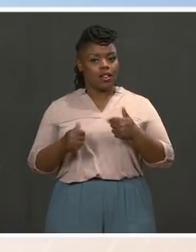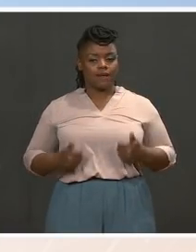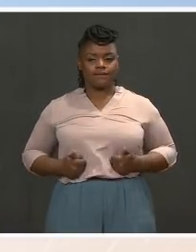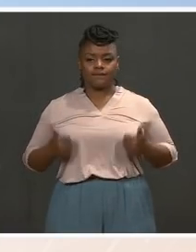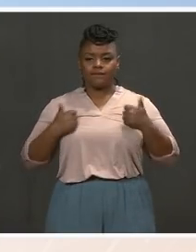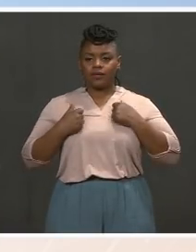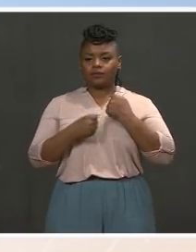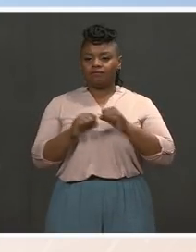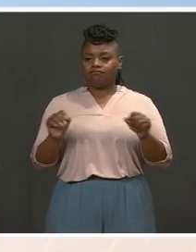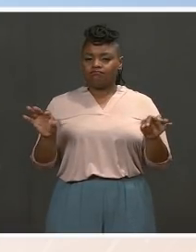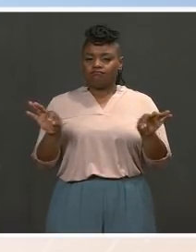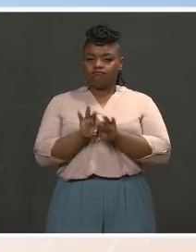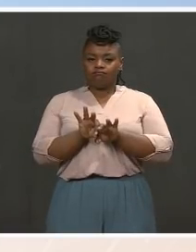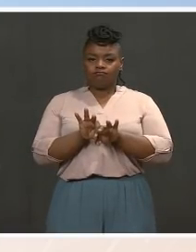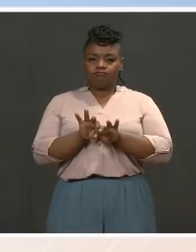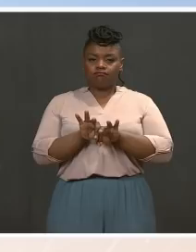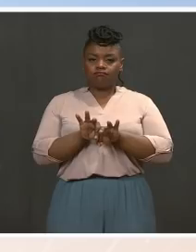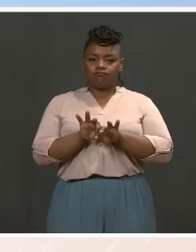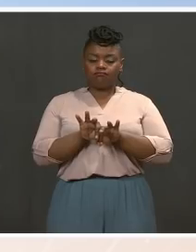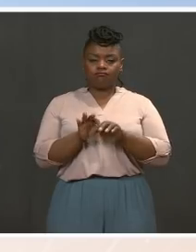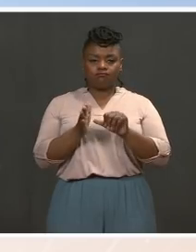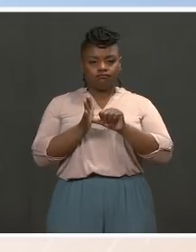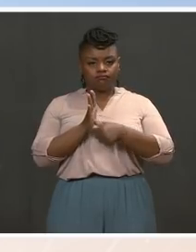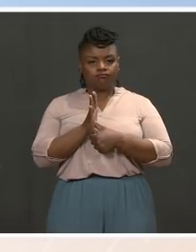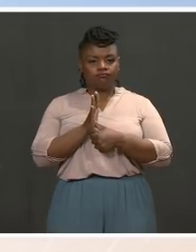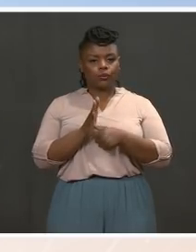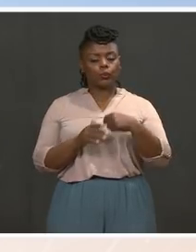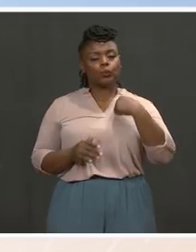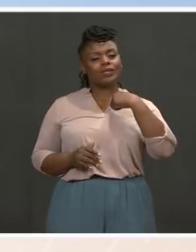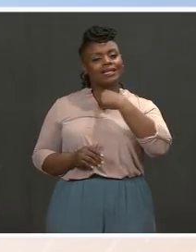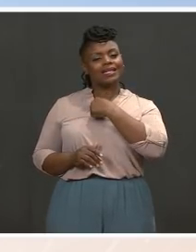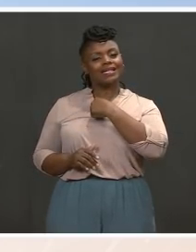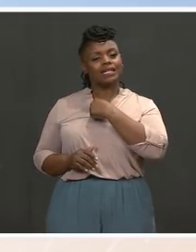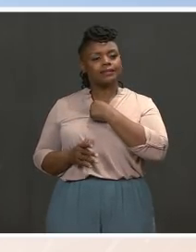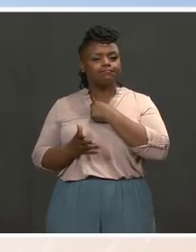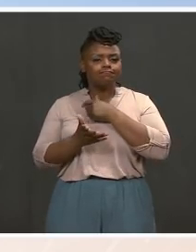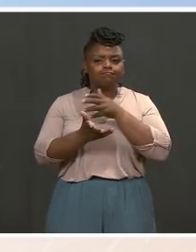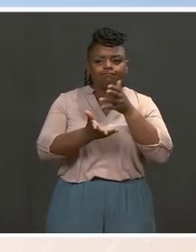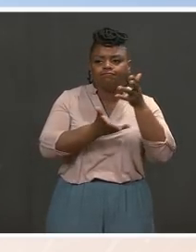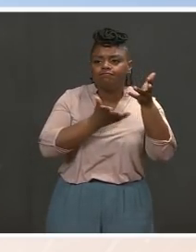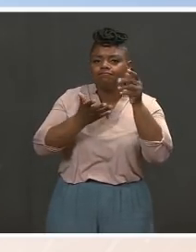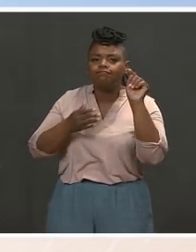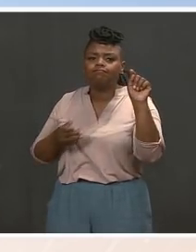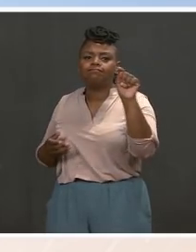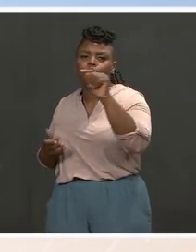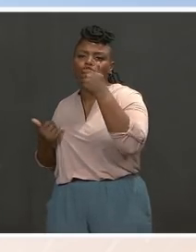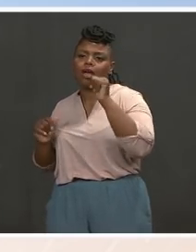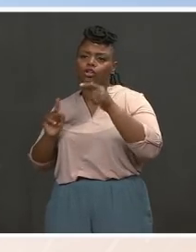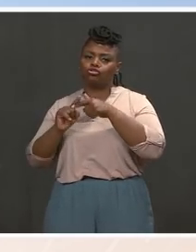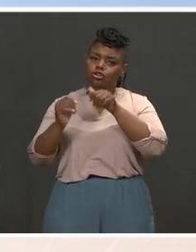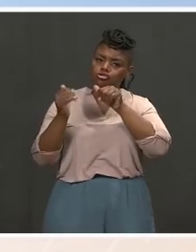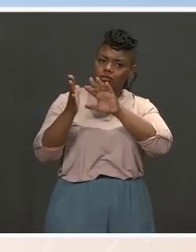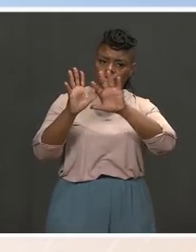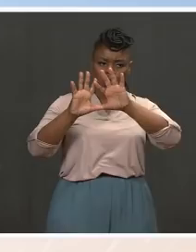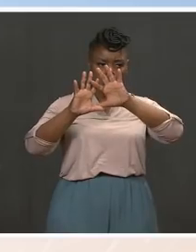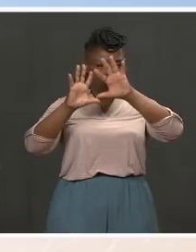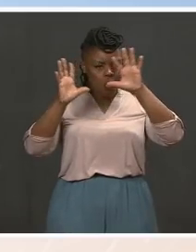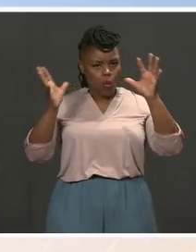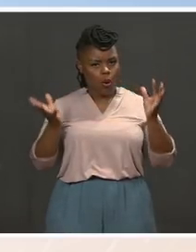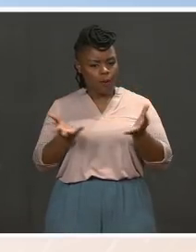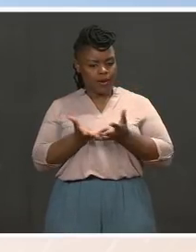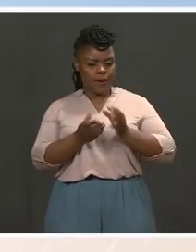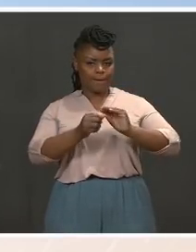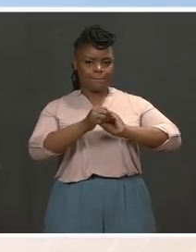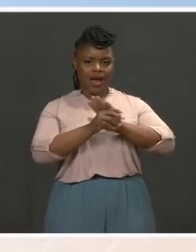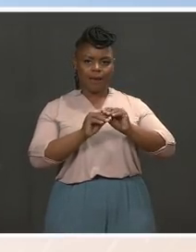probably there are a number of steps and number of ways we are engaged in addressing the global pandemic through the global international community, and we'll look at a range